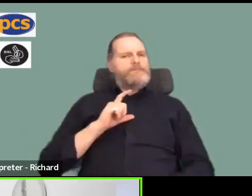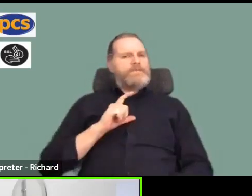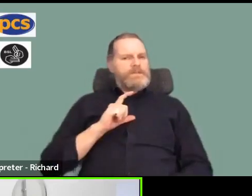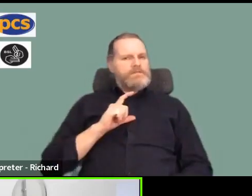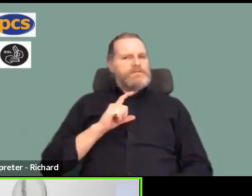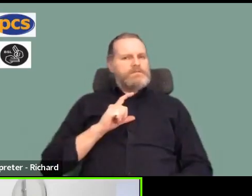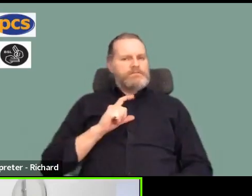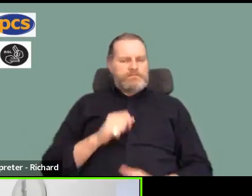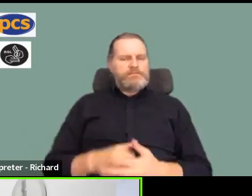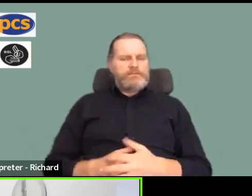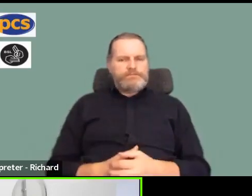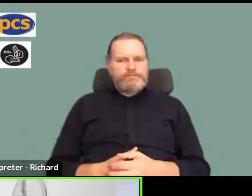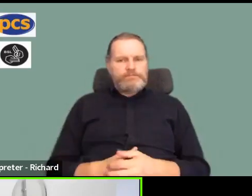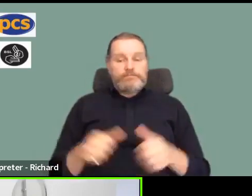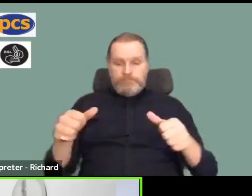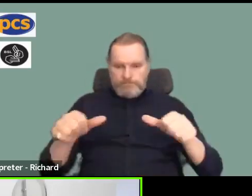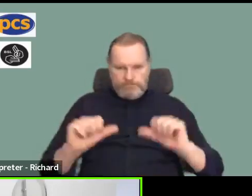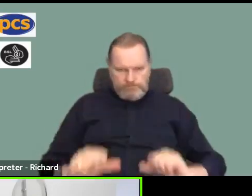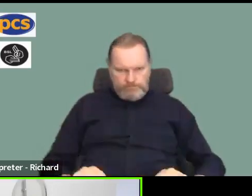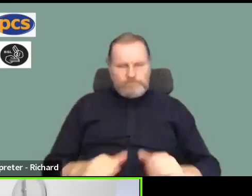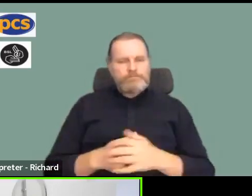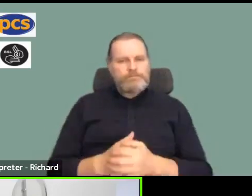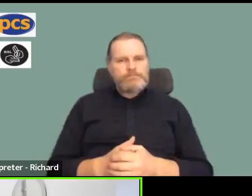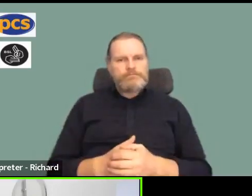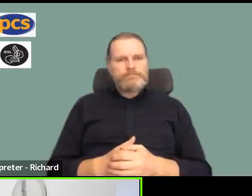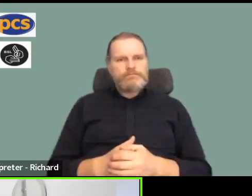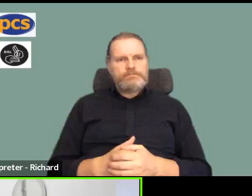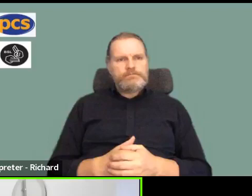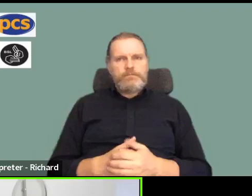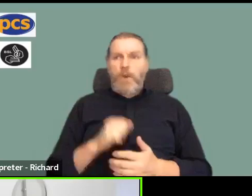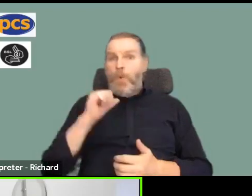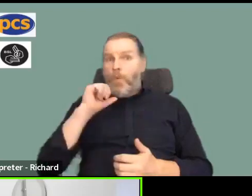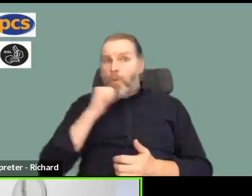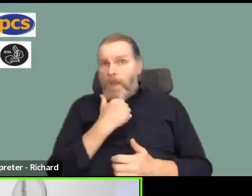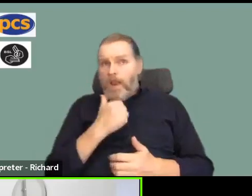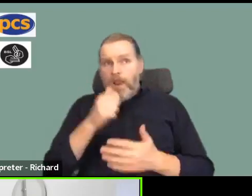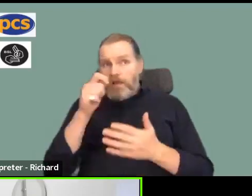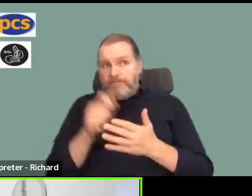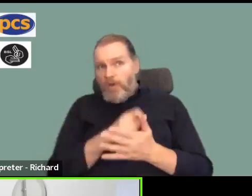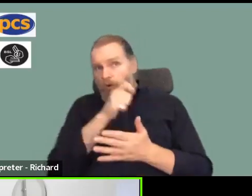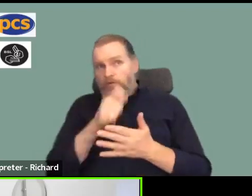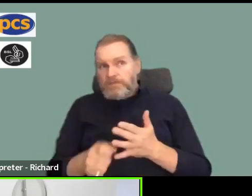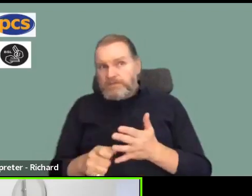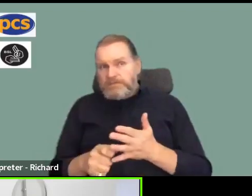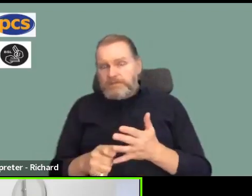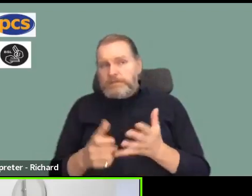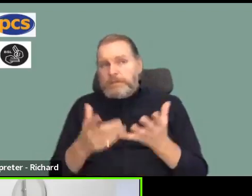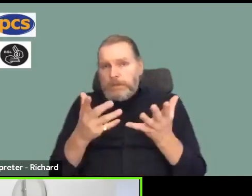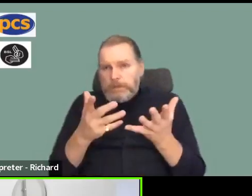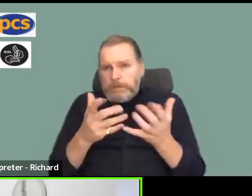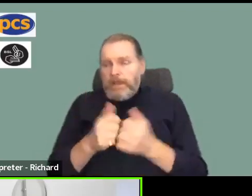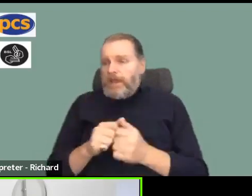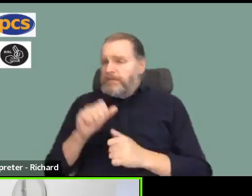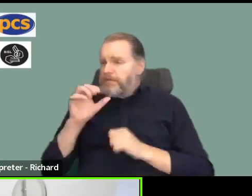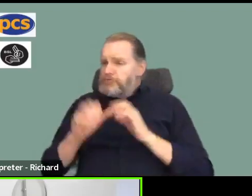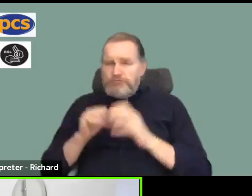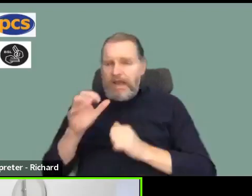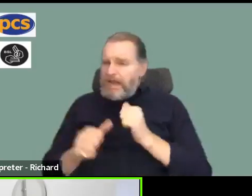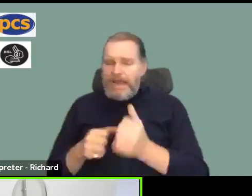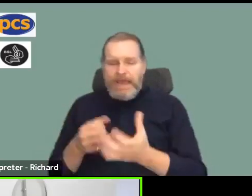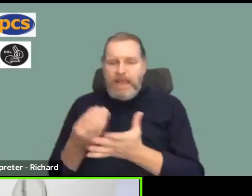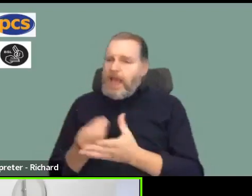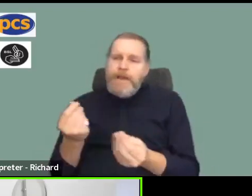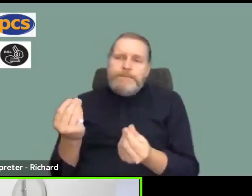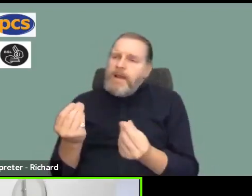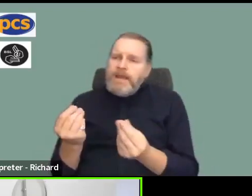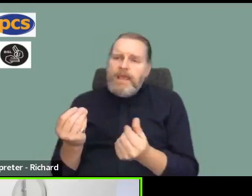they can do. Caroline, do you think people will vote to strike if they are already struggling financially? People are already saying they can't